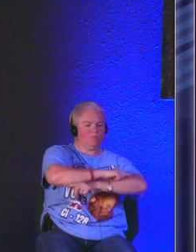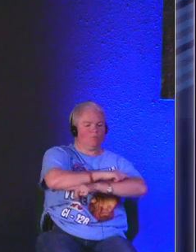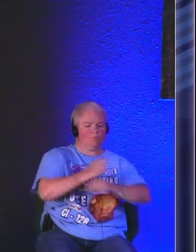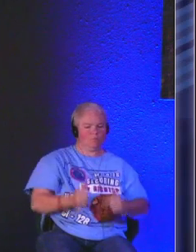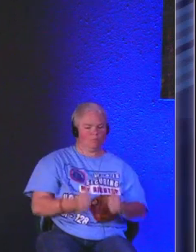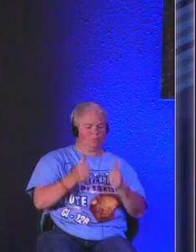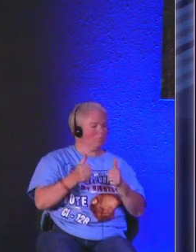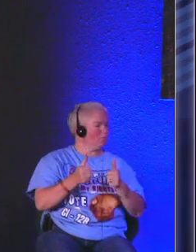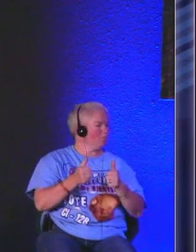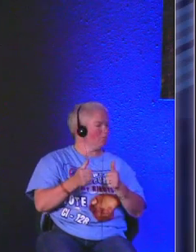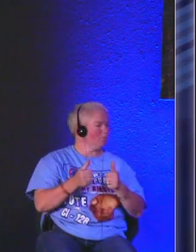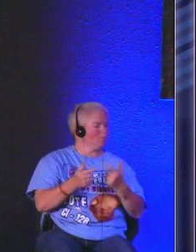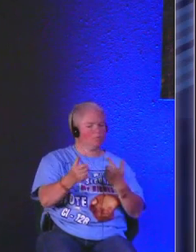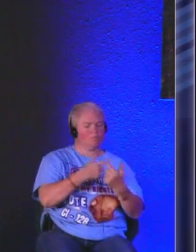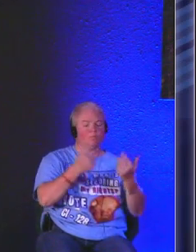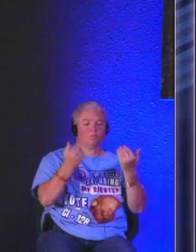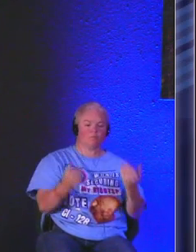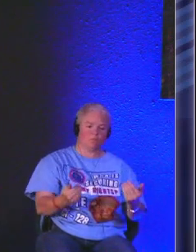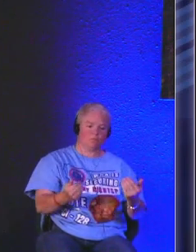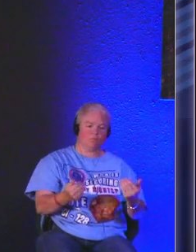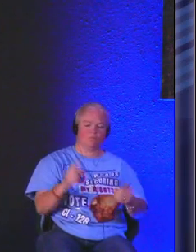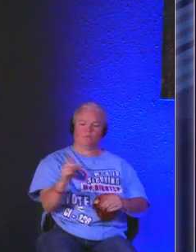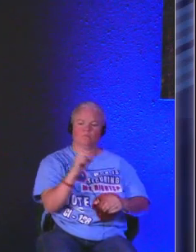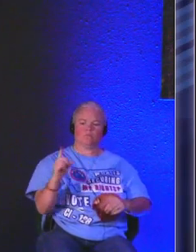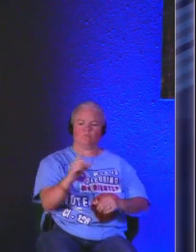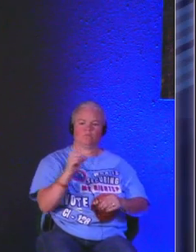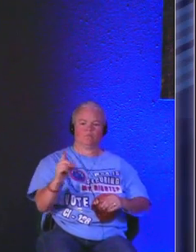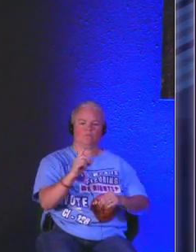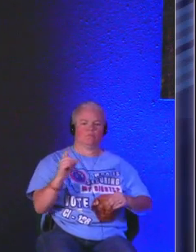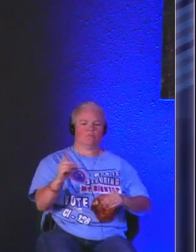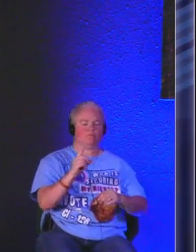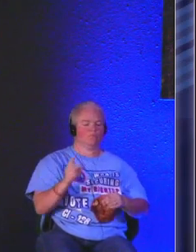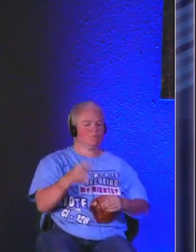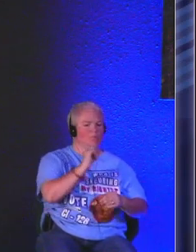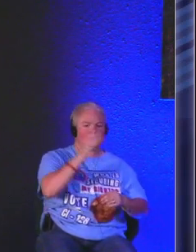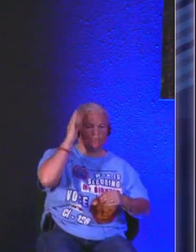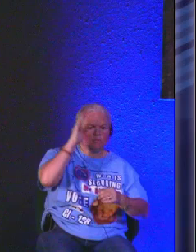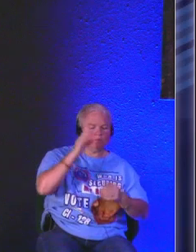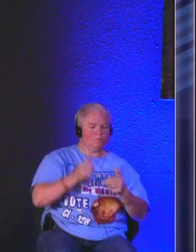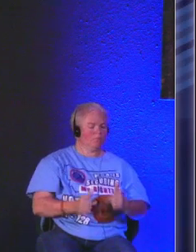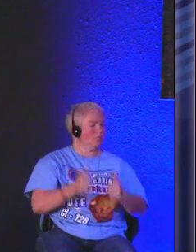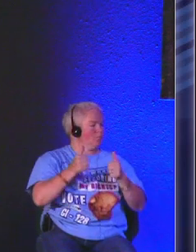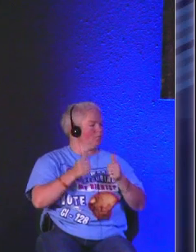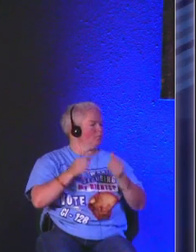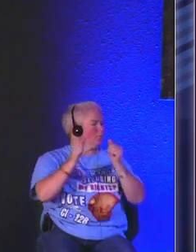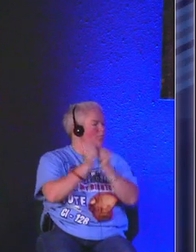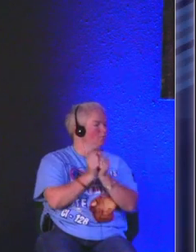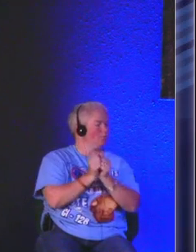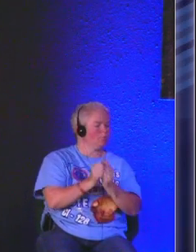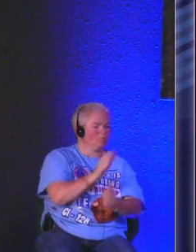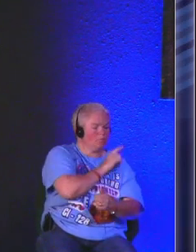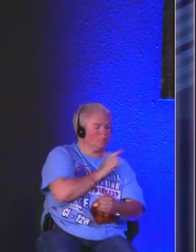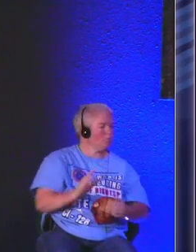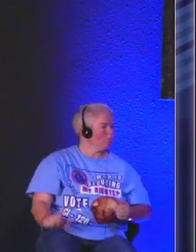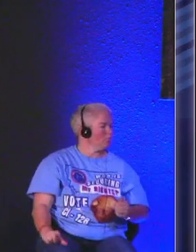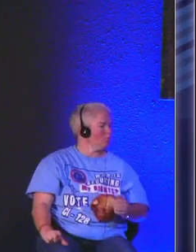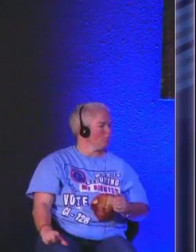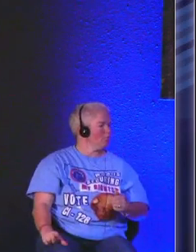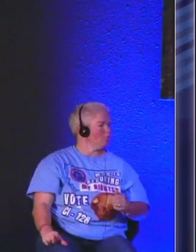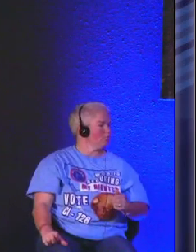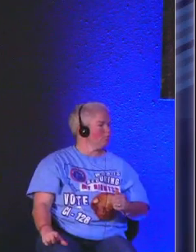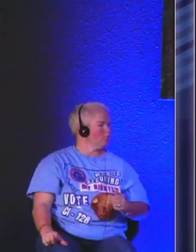of our life from now until eternity I will dwell with the Lord